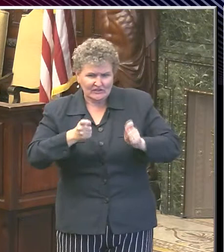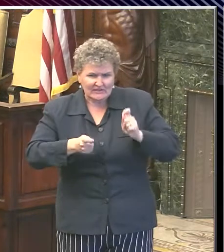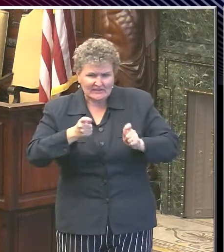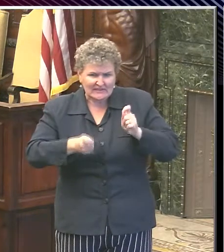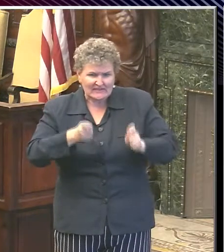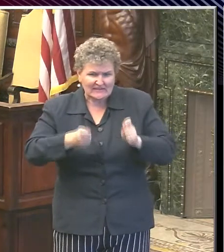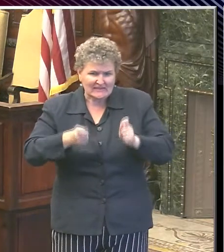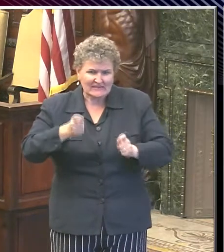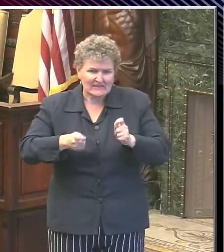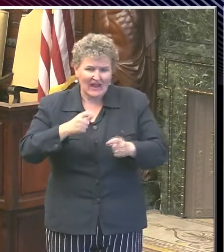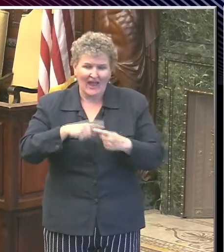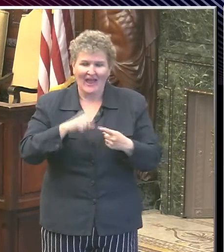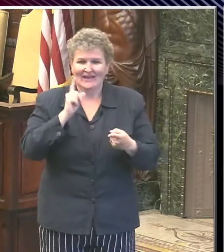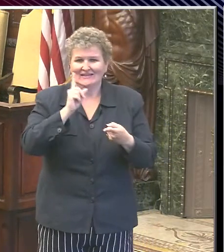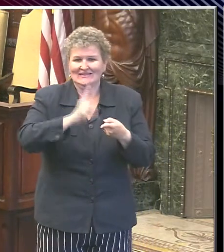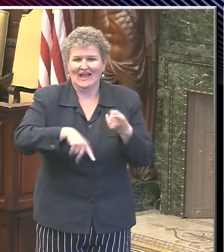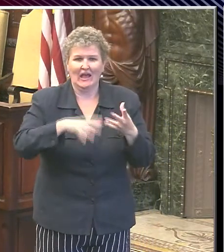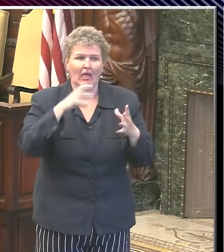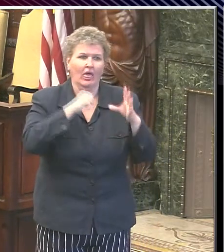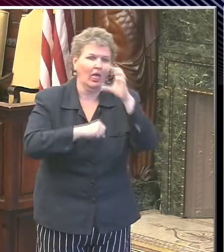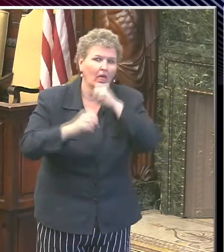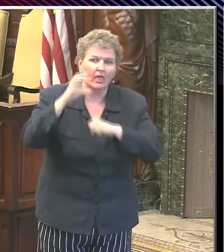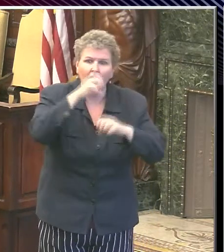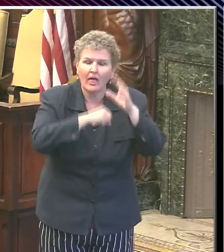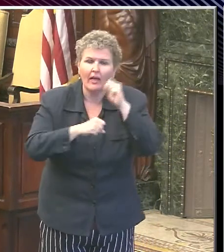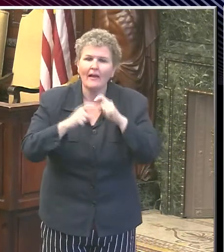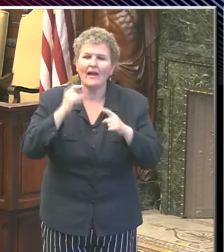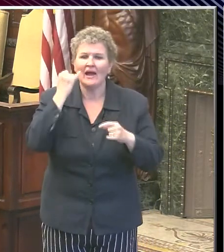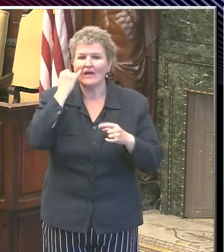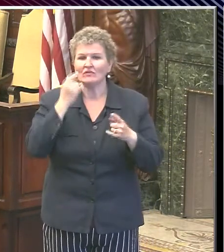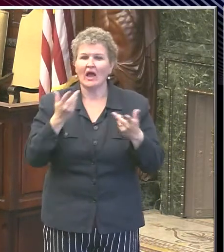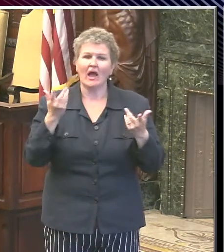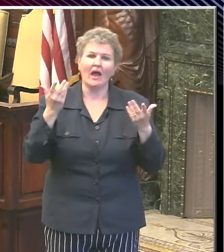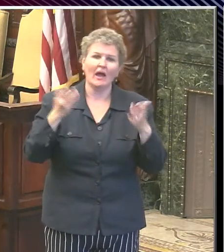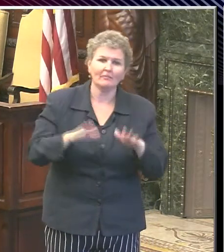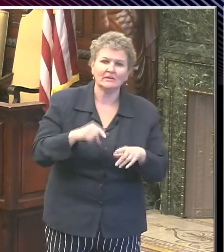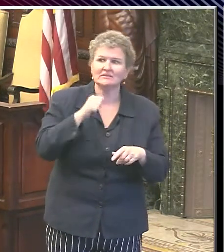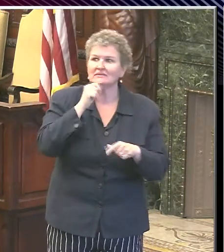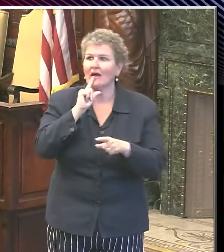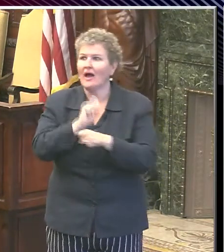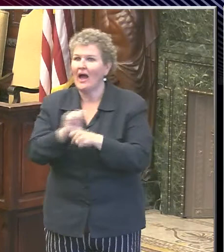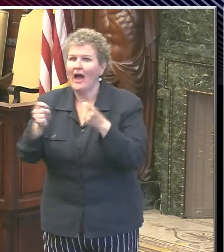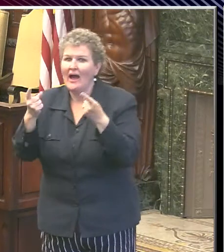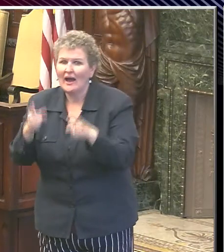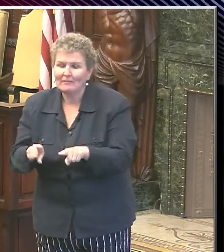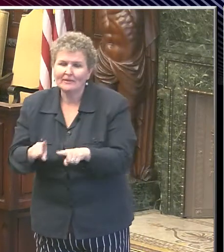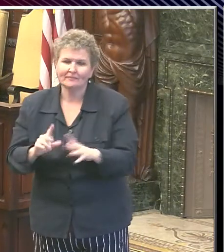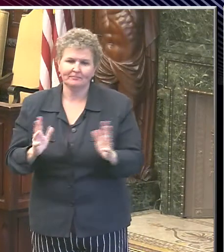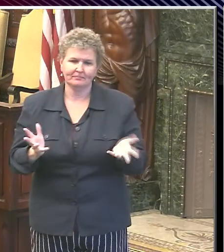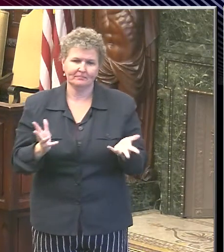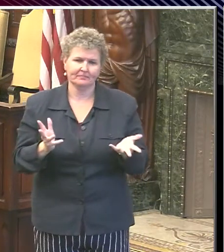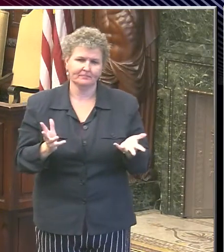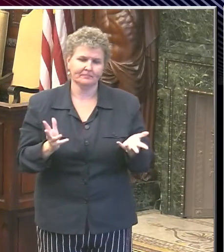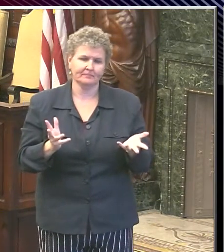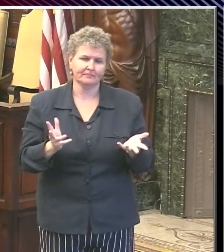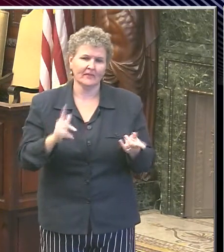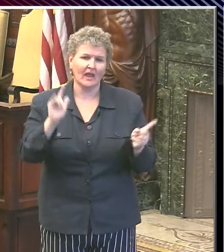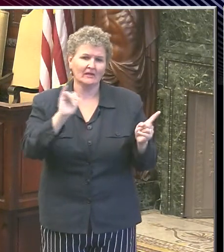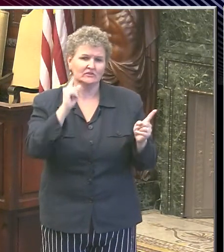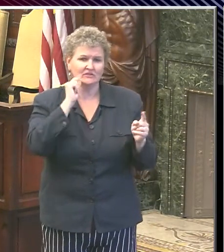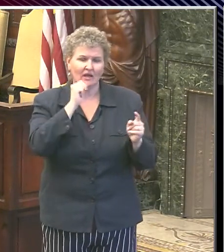It's hard for me to speculate on something that hasn't happened, and we don't know how deep or wide any